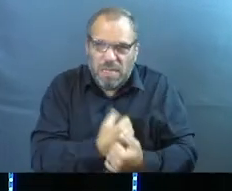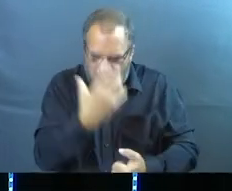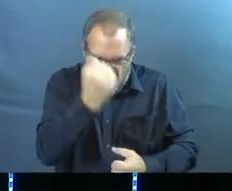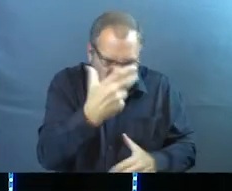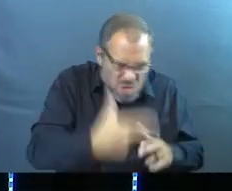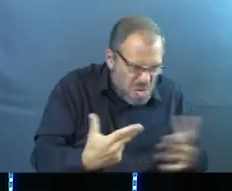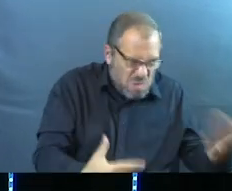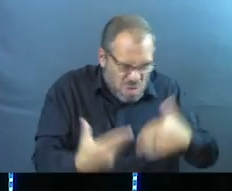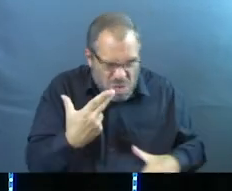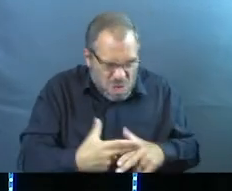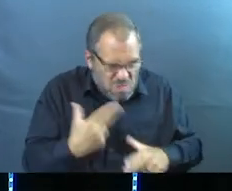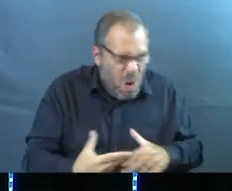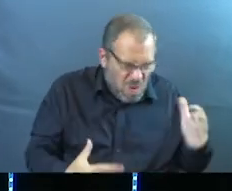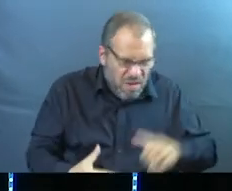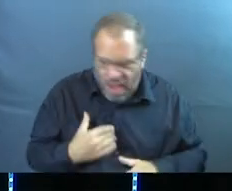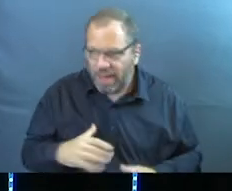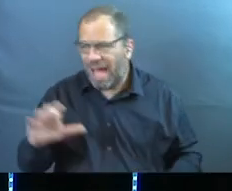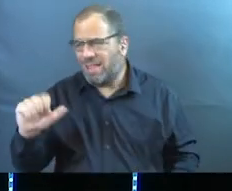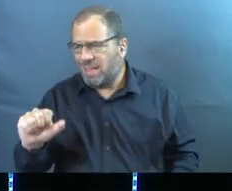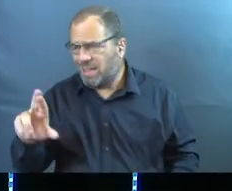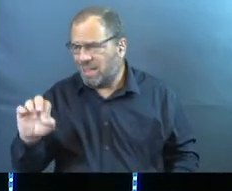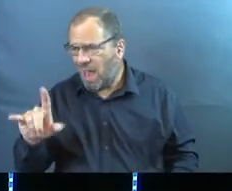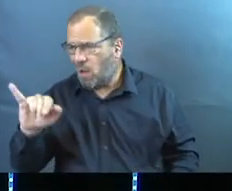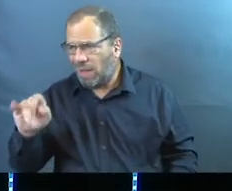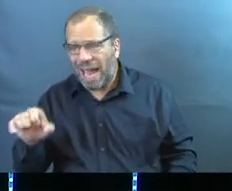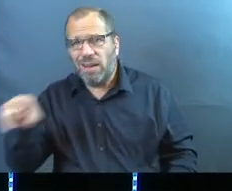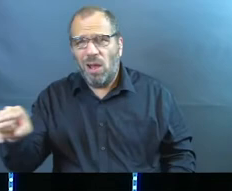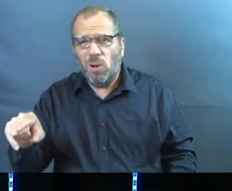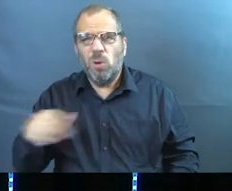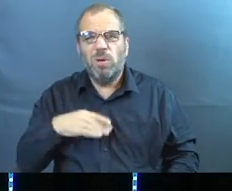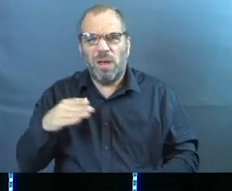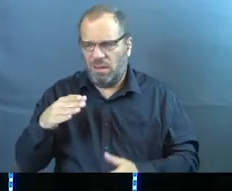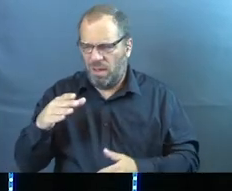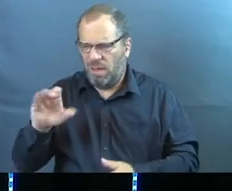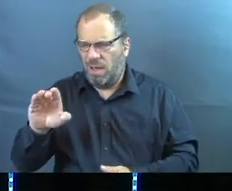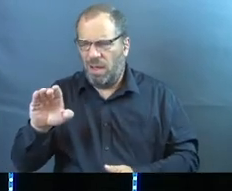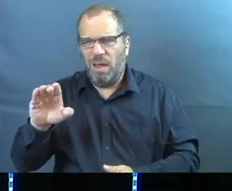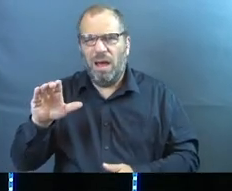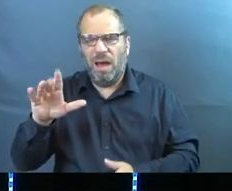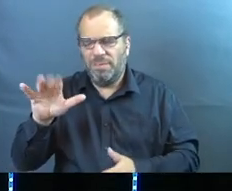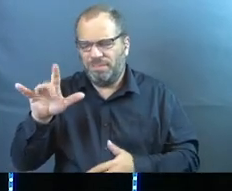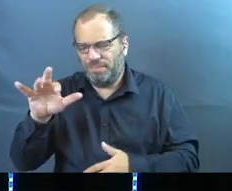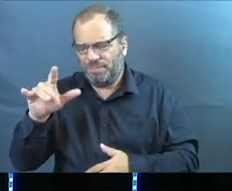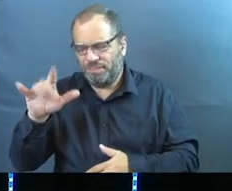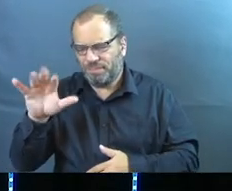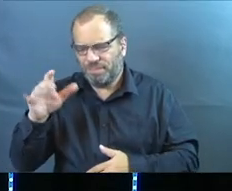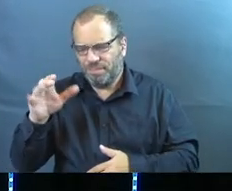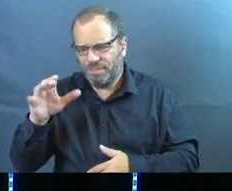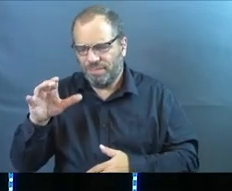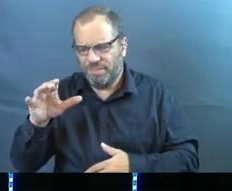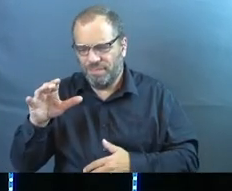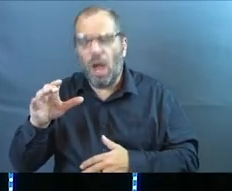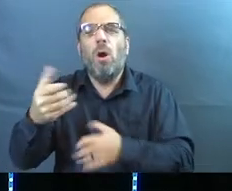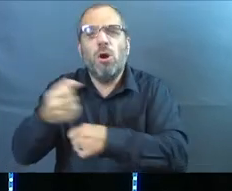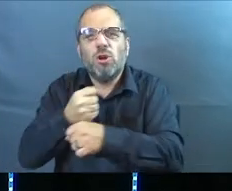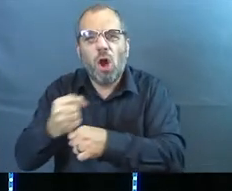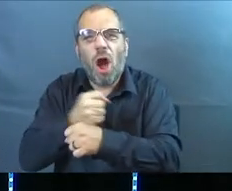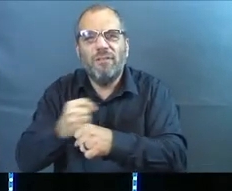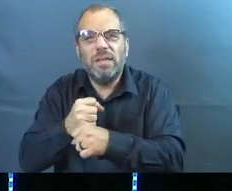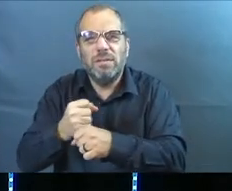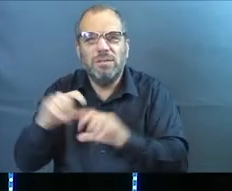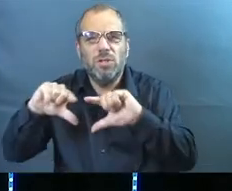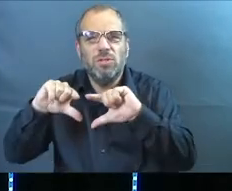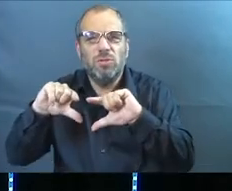memorize your name if he can and there's Carolina who's on the brew crew and she makes sure that there's always plenty of